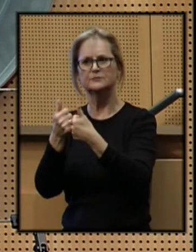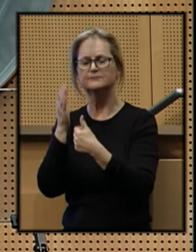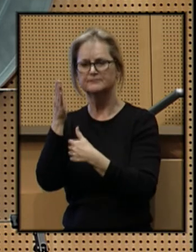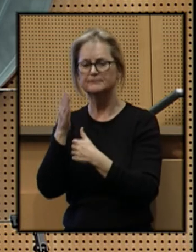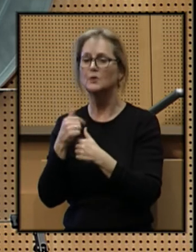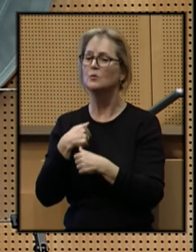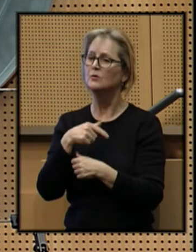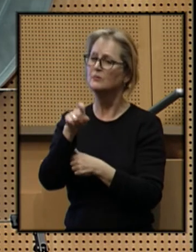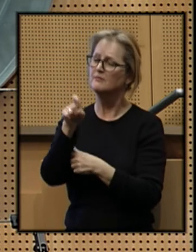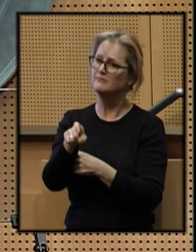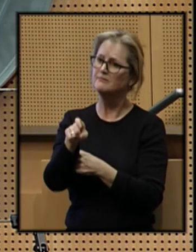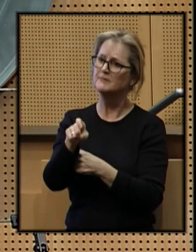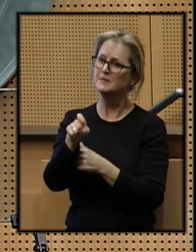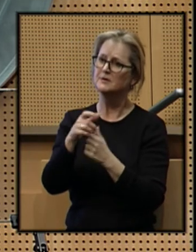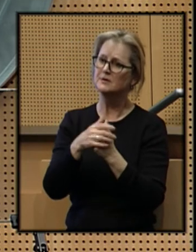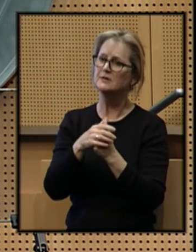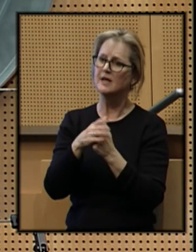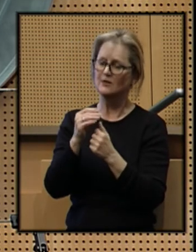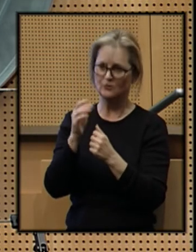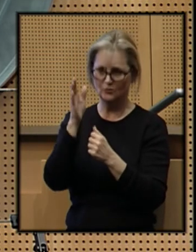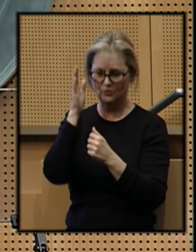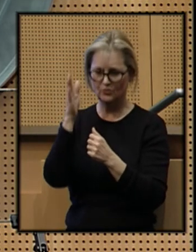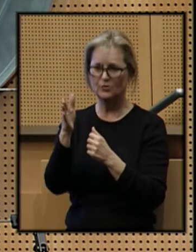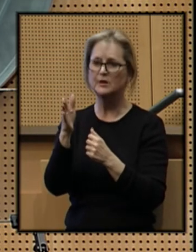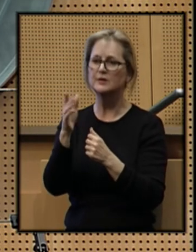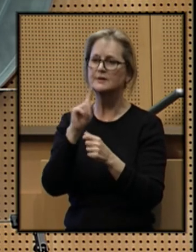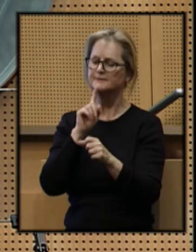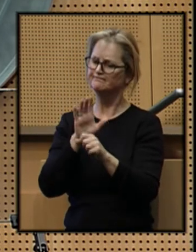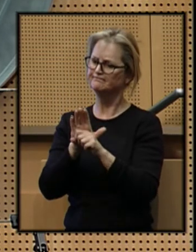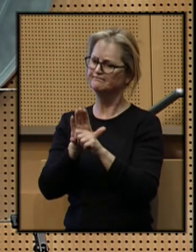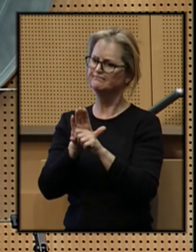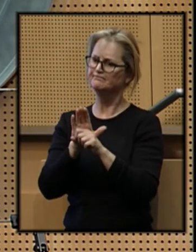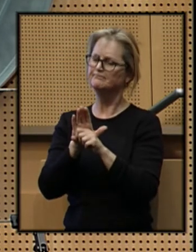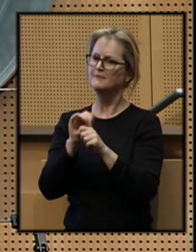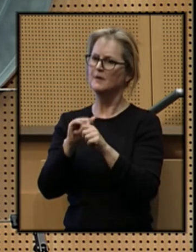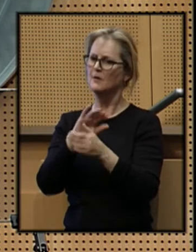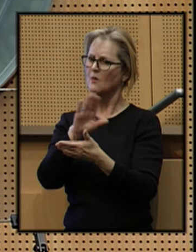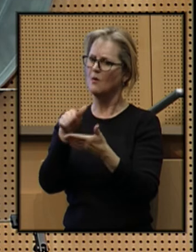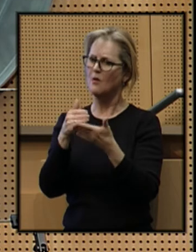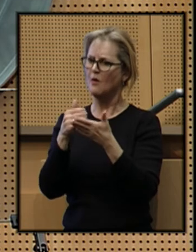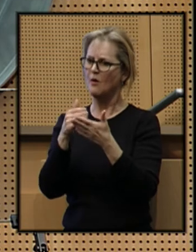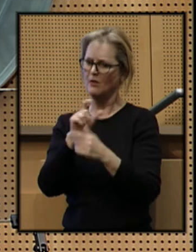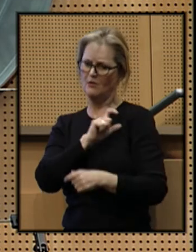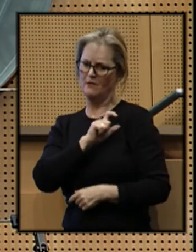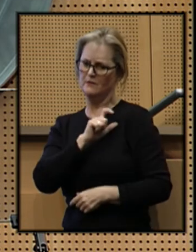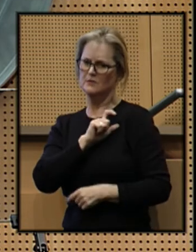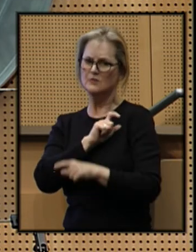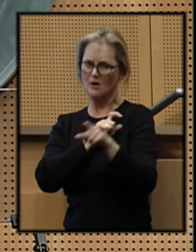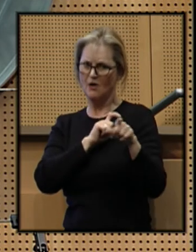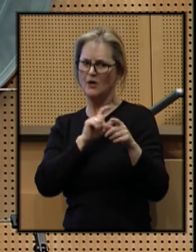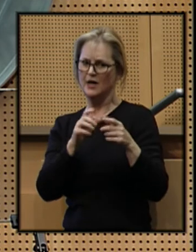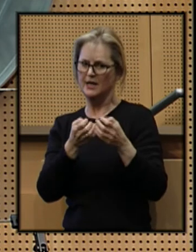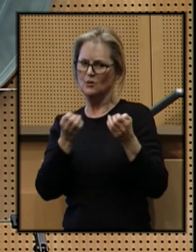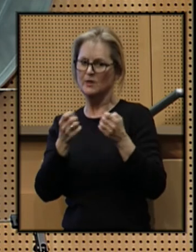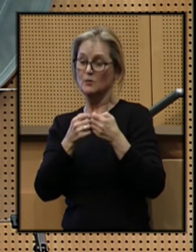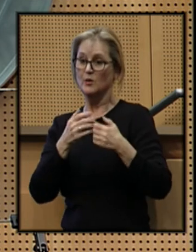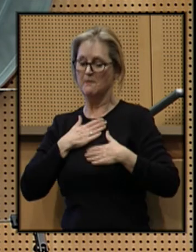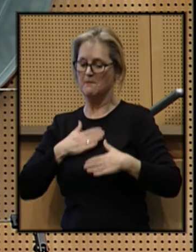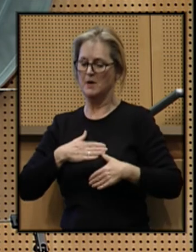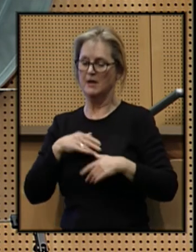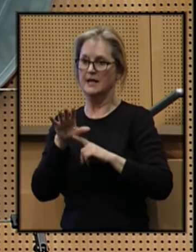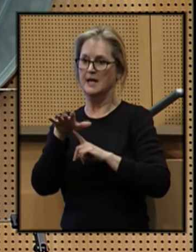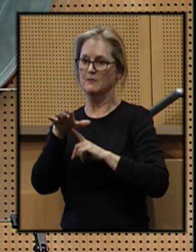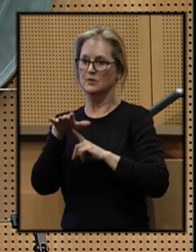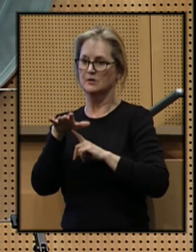We must and we will ensure that all patrol officers are equipped with body cameras.